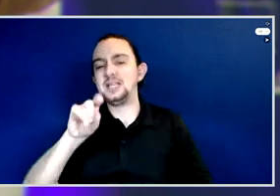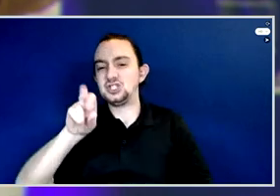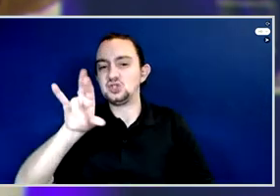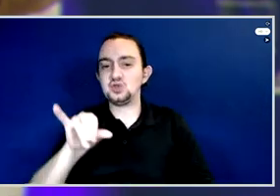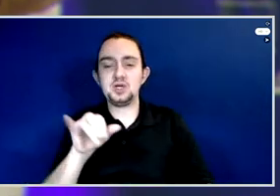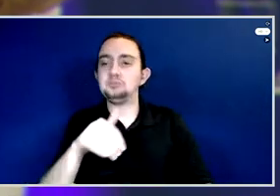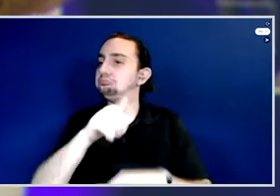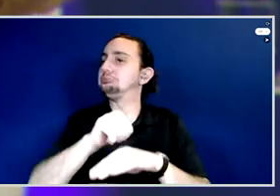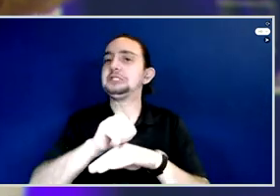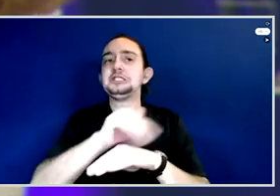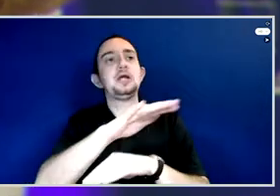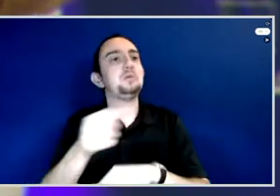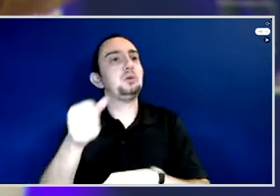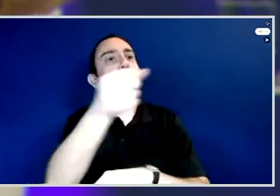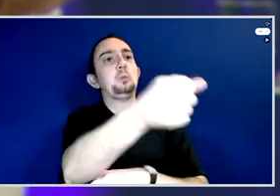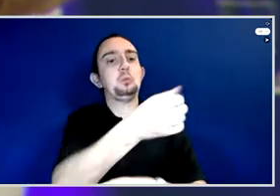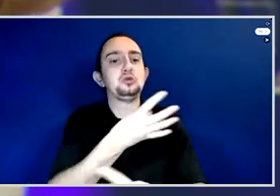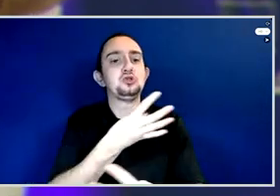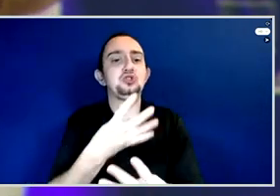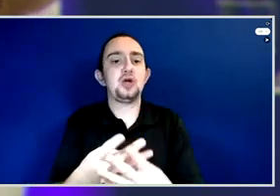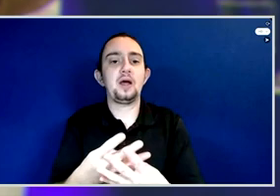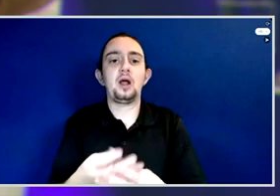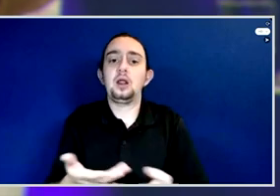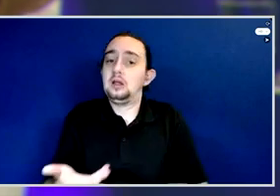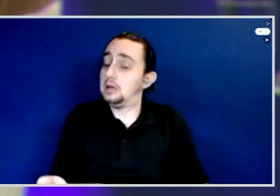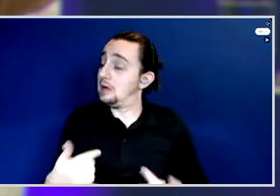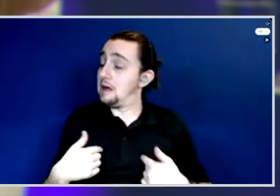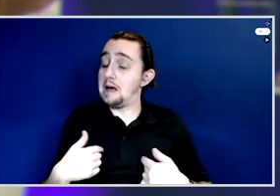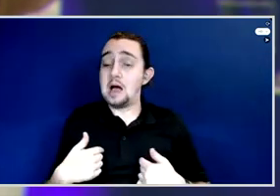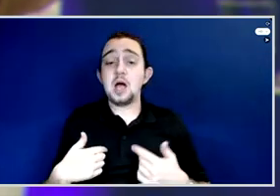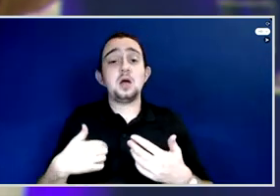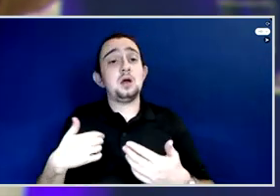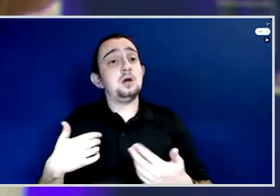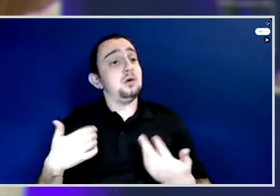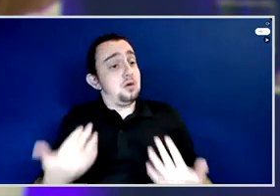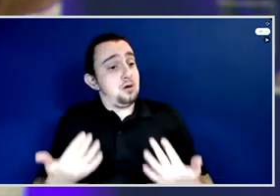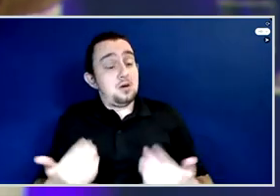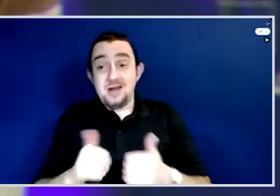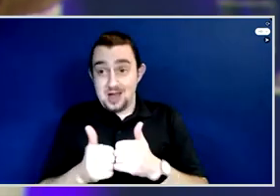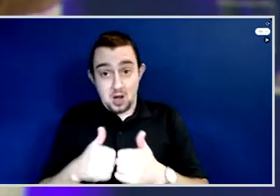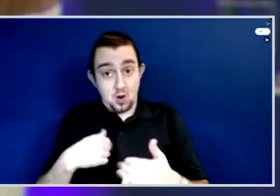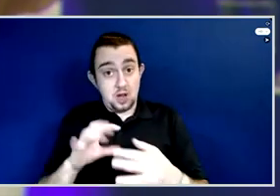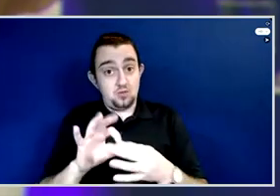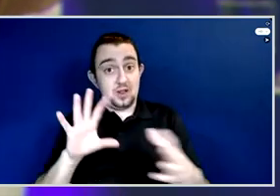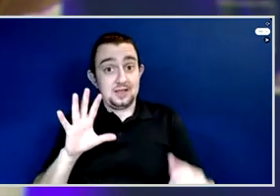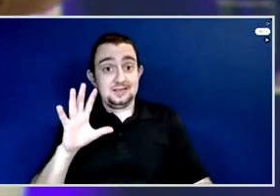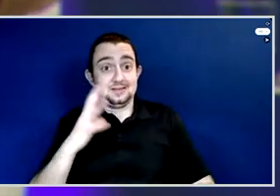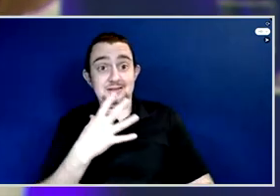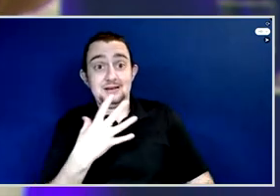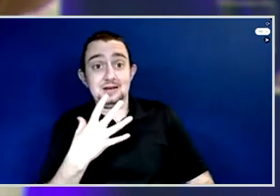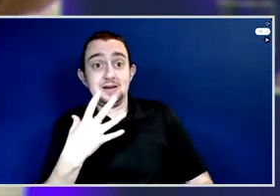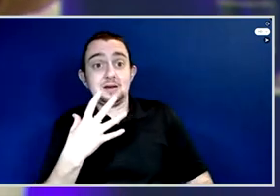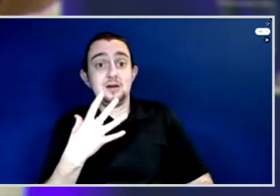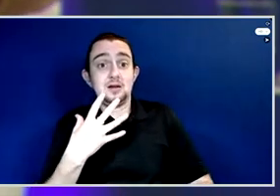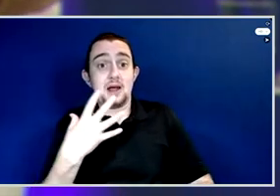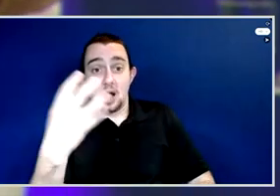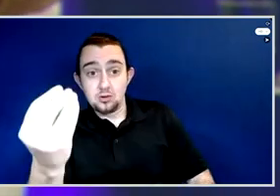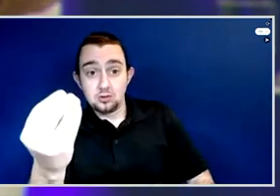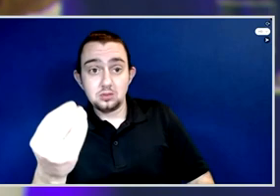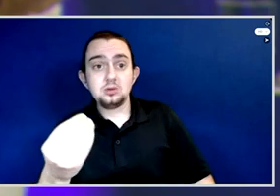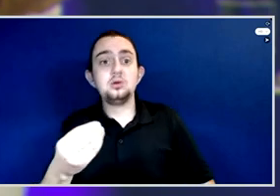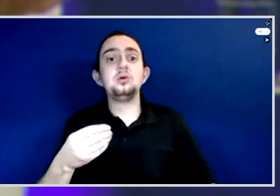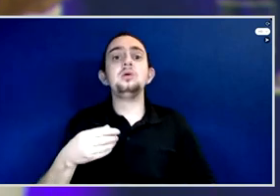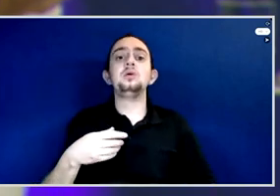And then how I came out from there and how I got the bill. Like, international community.